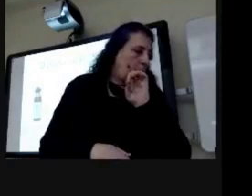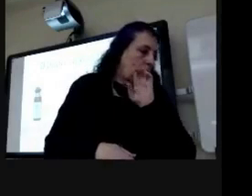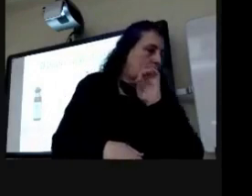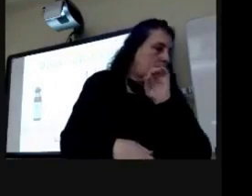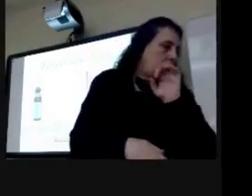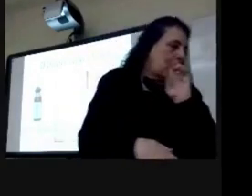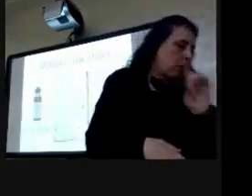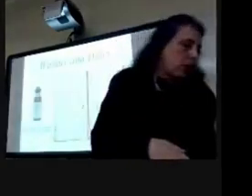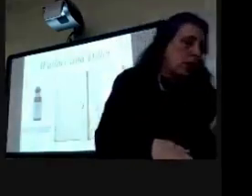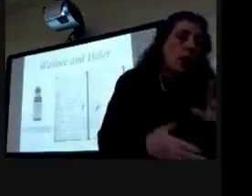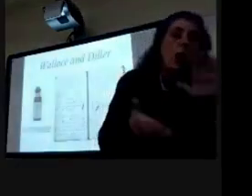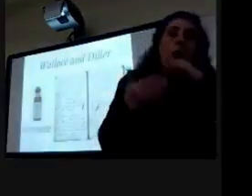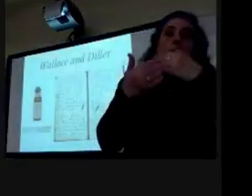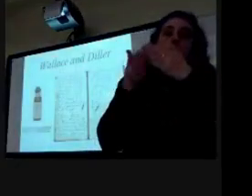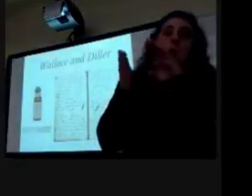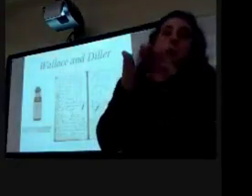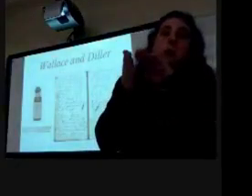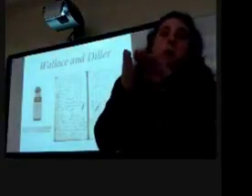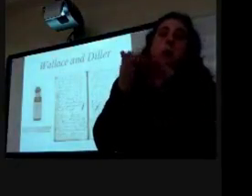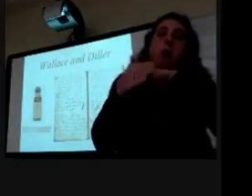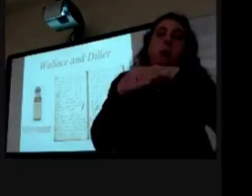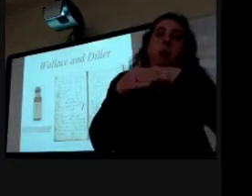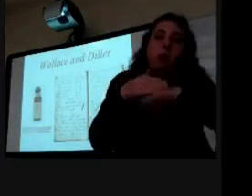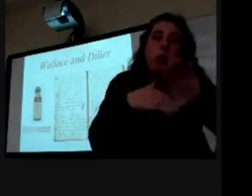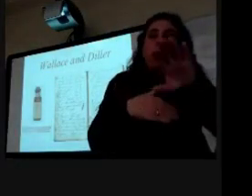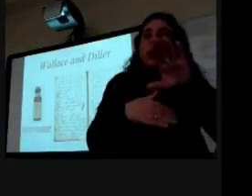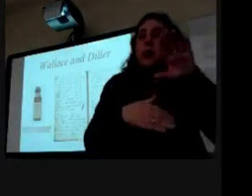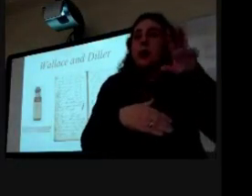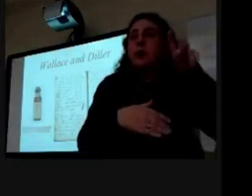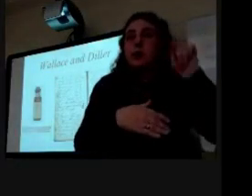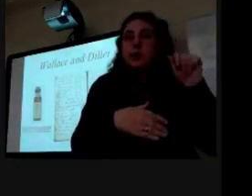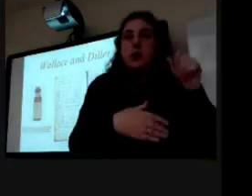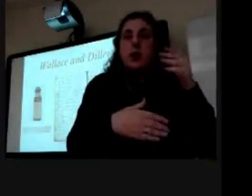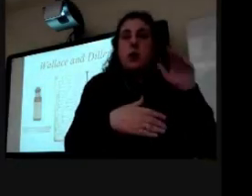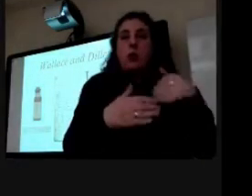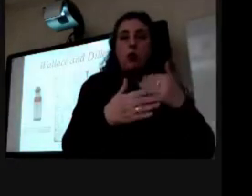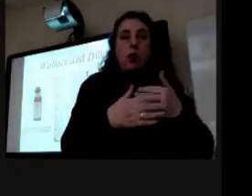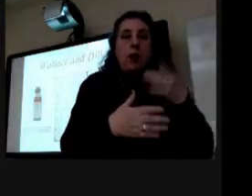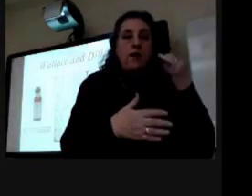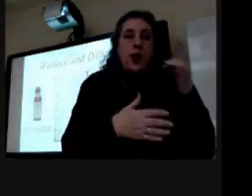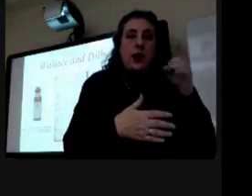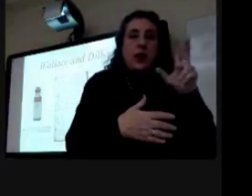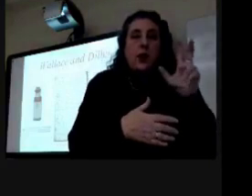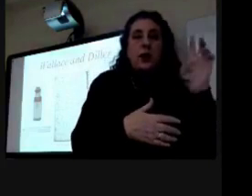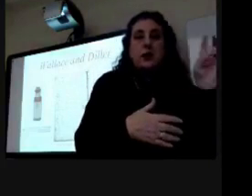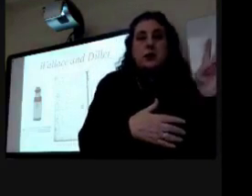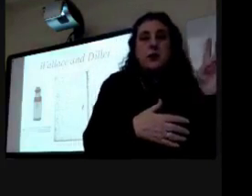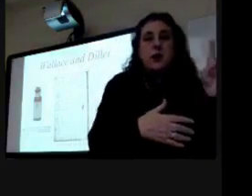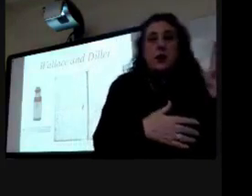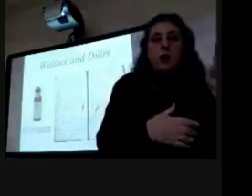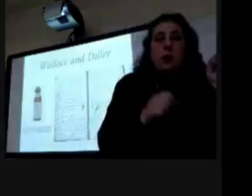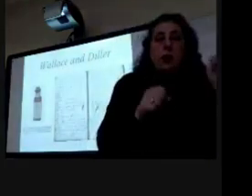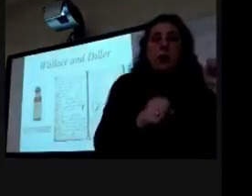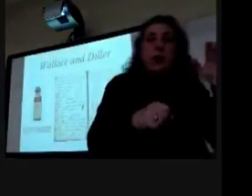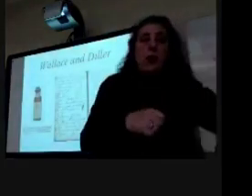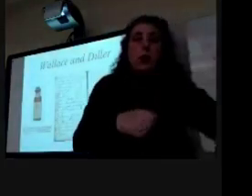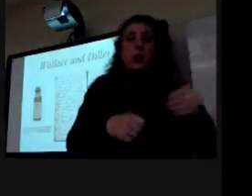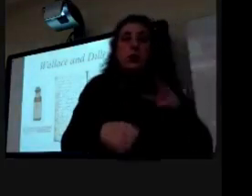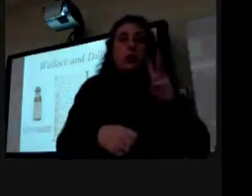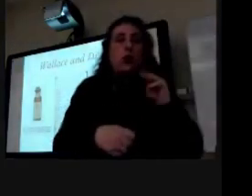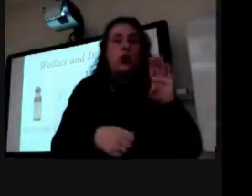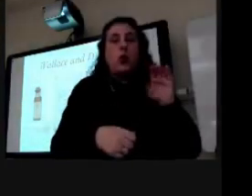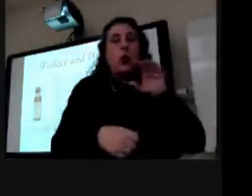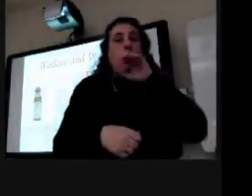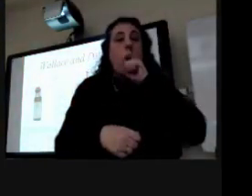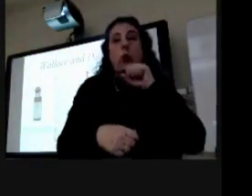born in lancaster county pennsylvania and he arrived at springfield in 1837 probably at the request of wallace their family and he was only